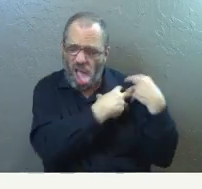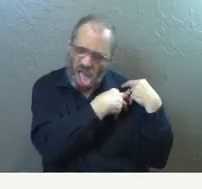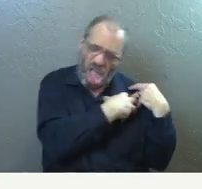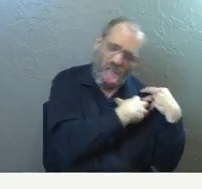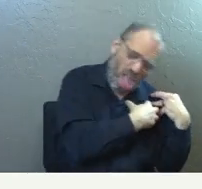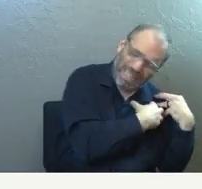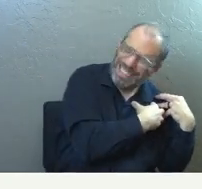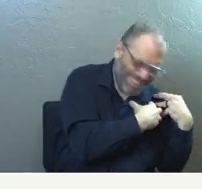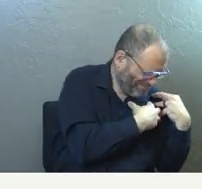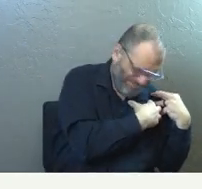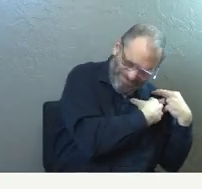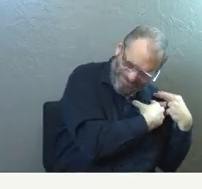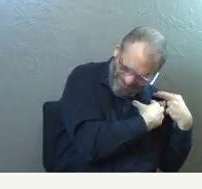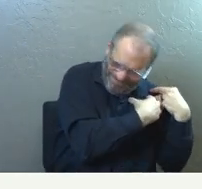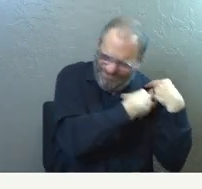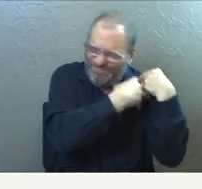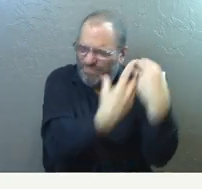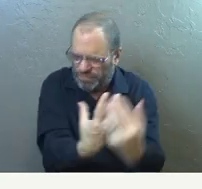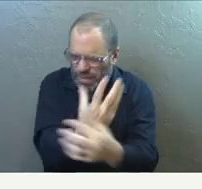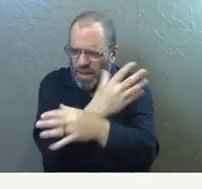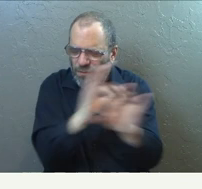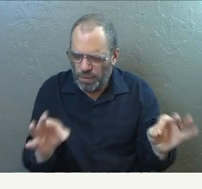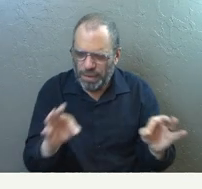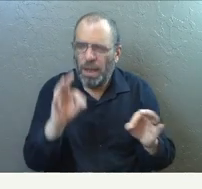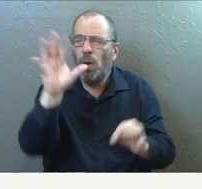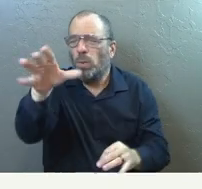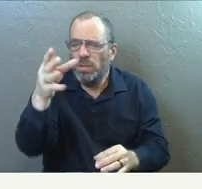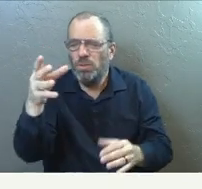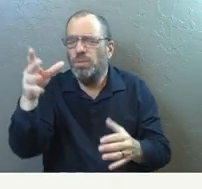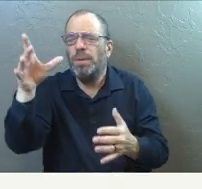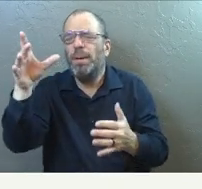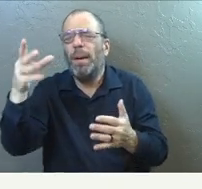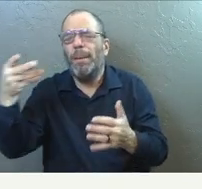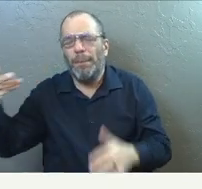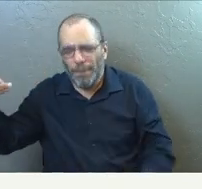and I want to be free of it. Jesus, would you pay for me?